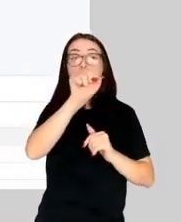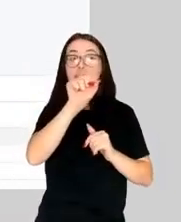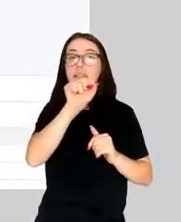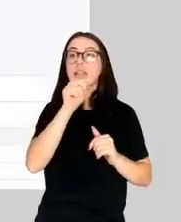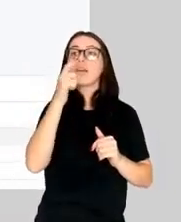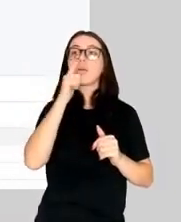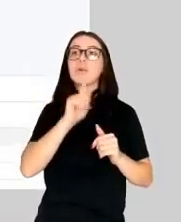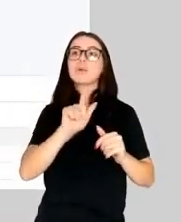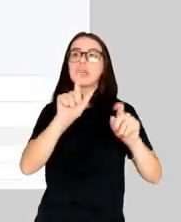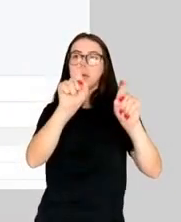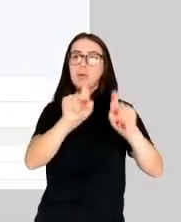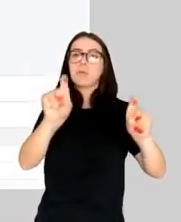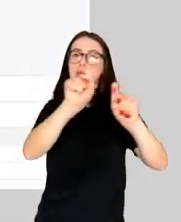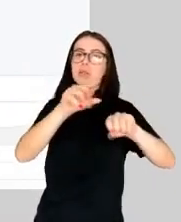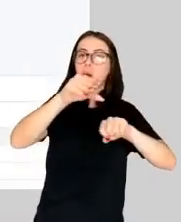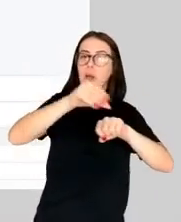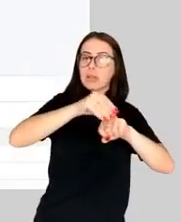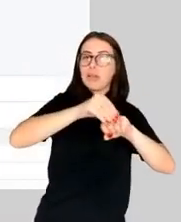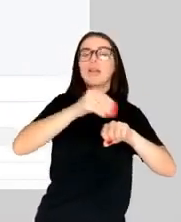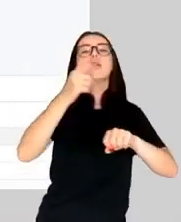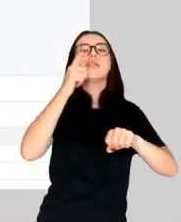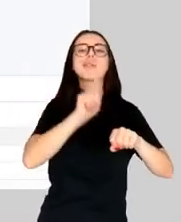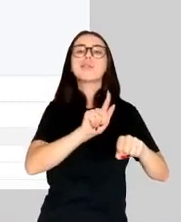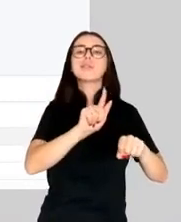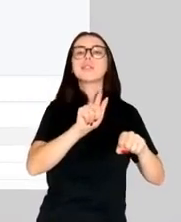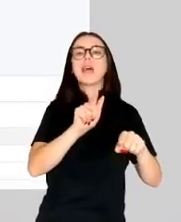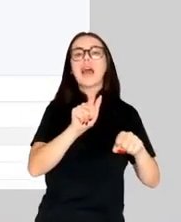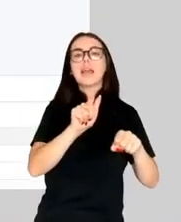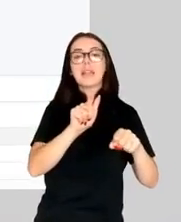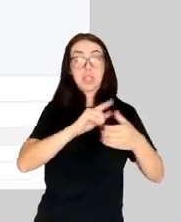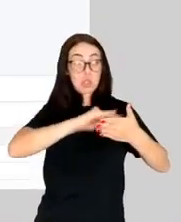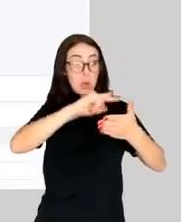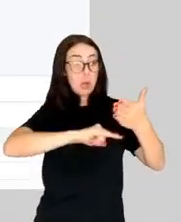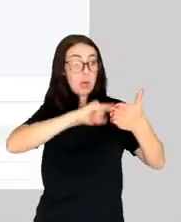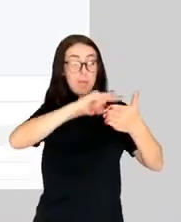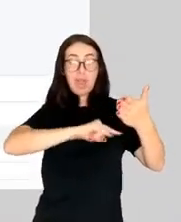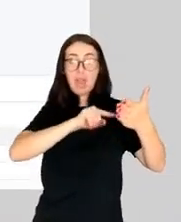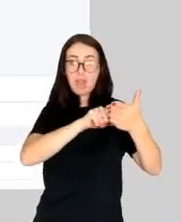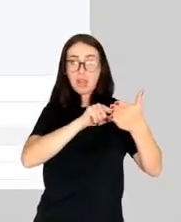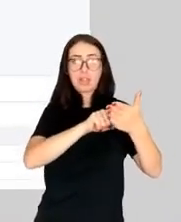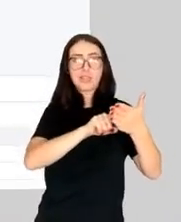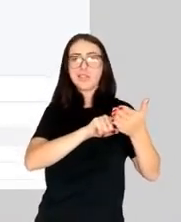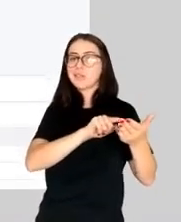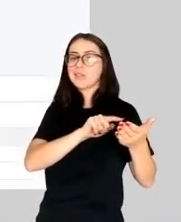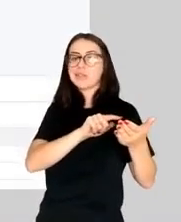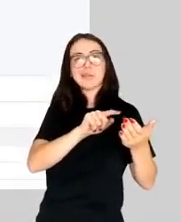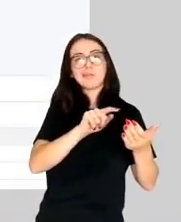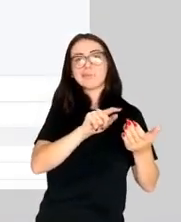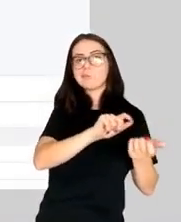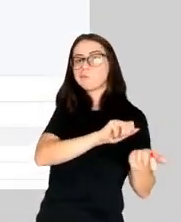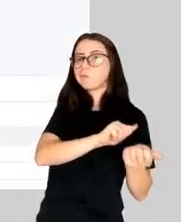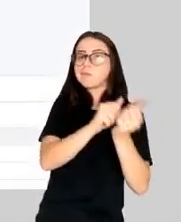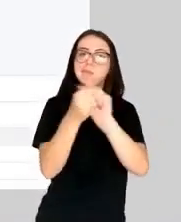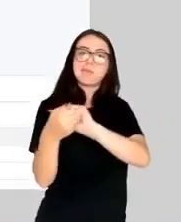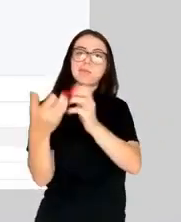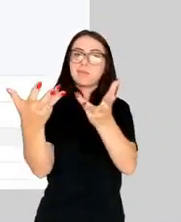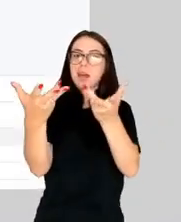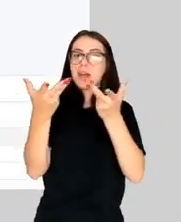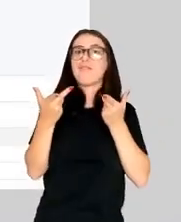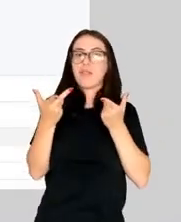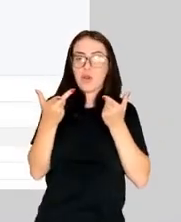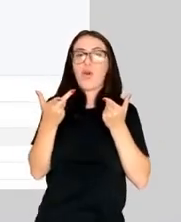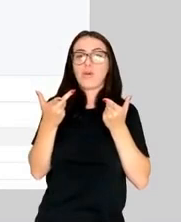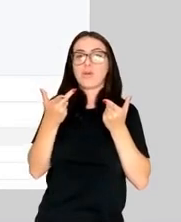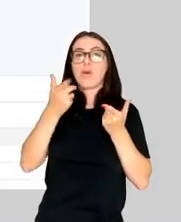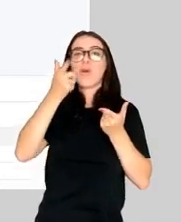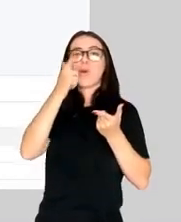impossible. We're currently piloting an extension of Pinpoint that does exactly this. We've had engineers working on this for a couple